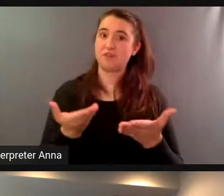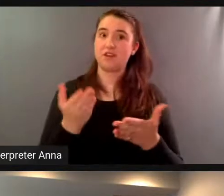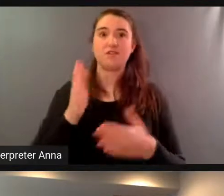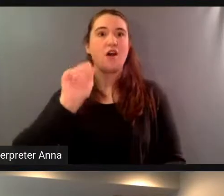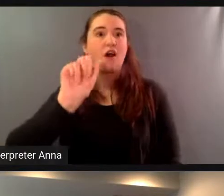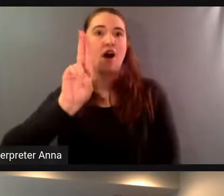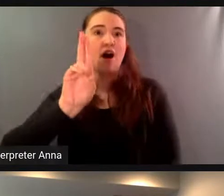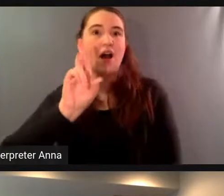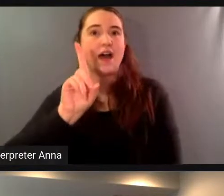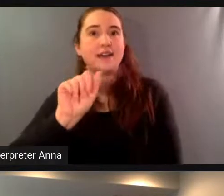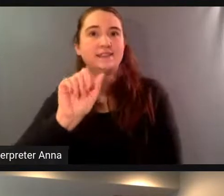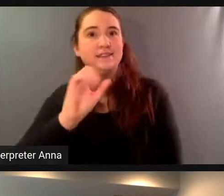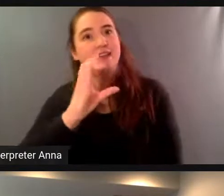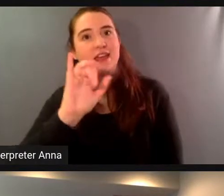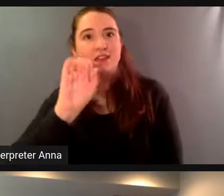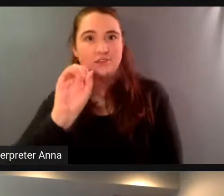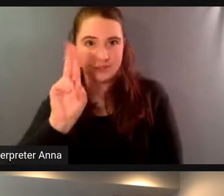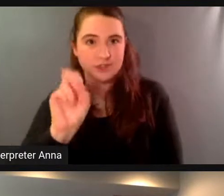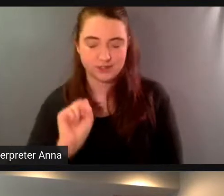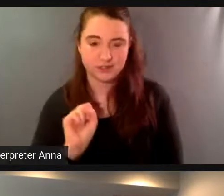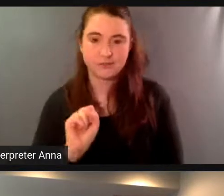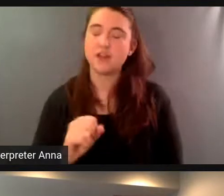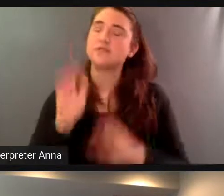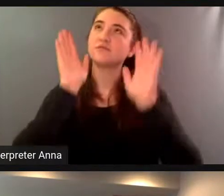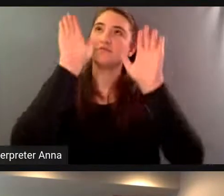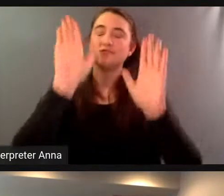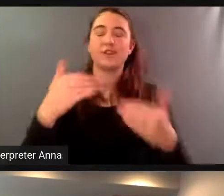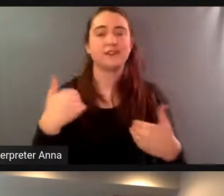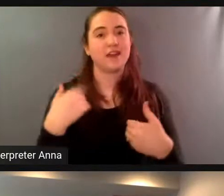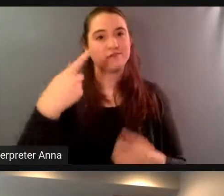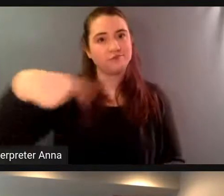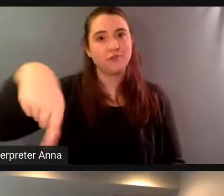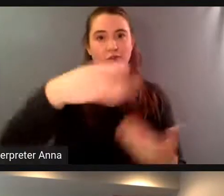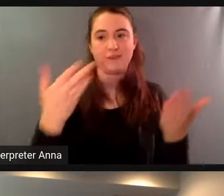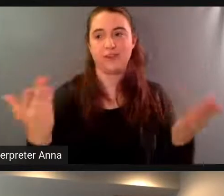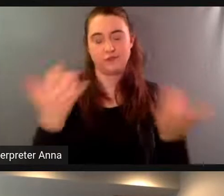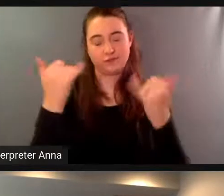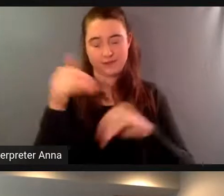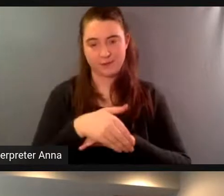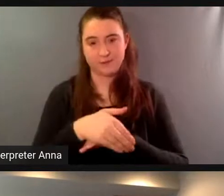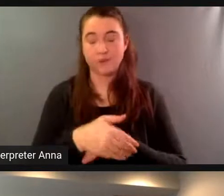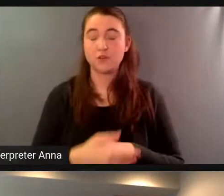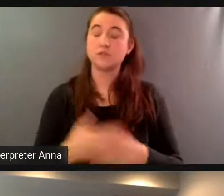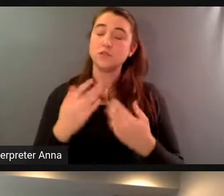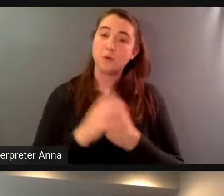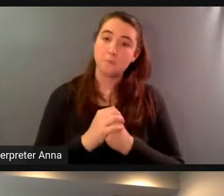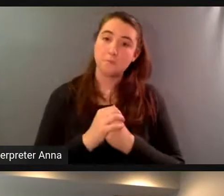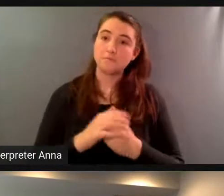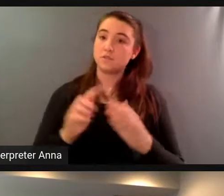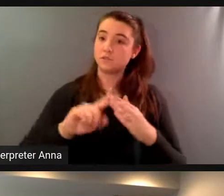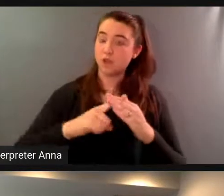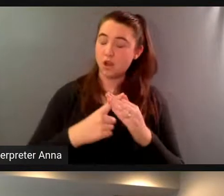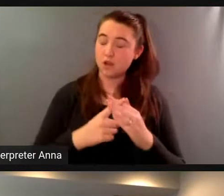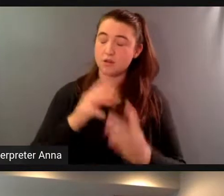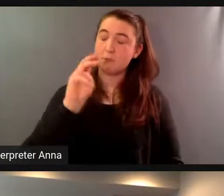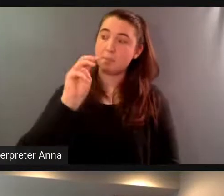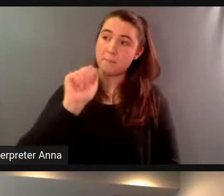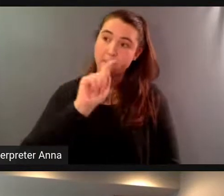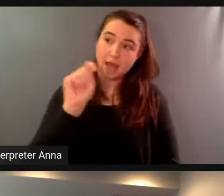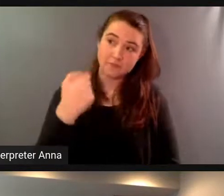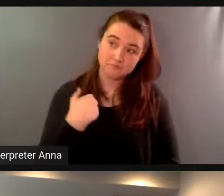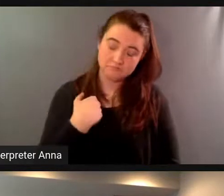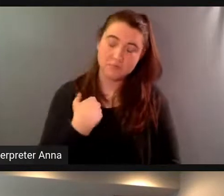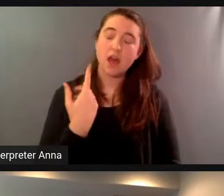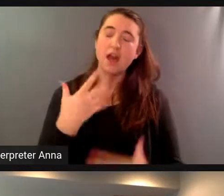you all with us this evening um i guess to start uh matt i'm i'm kind of interested